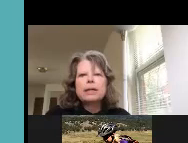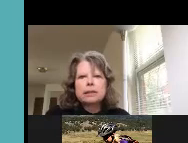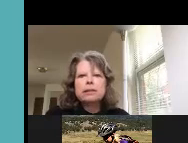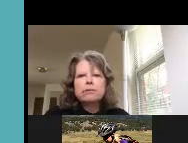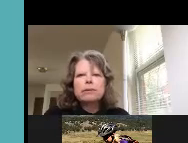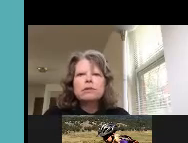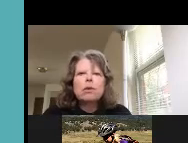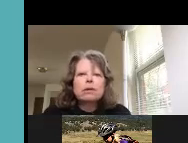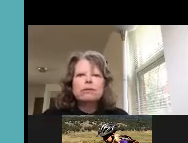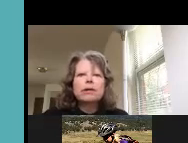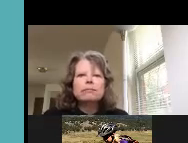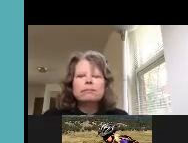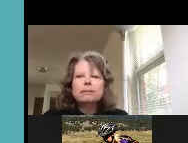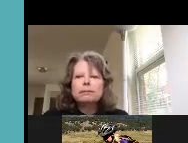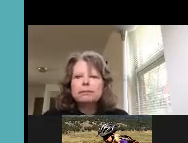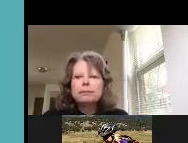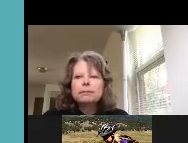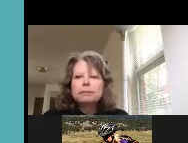we might need for them to qualify